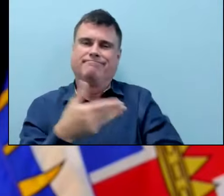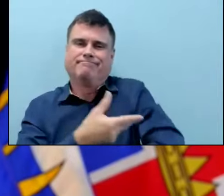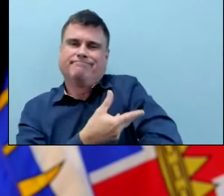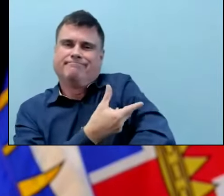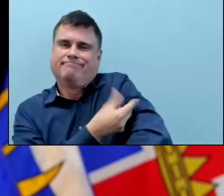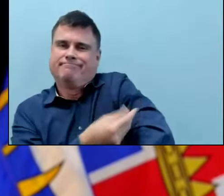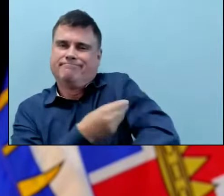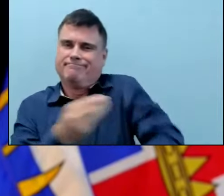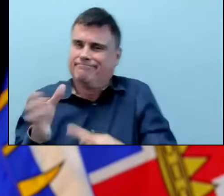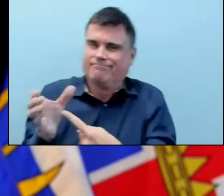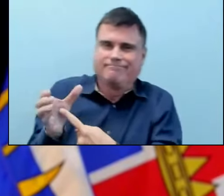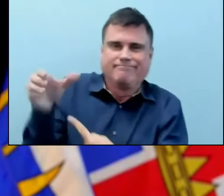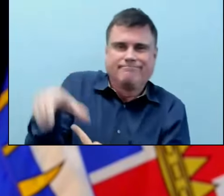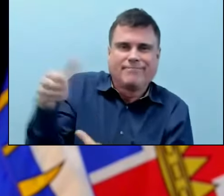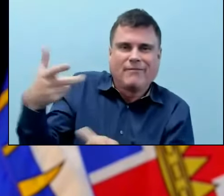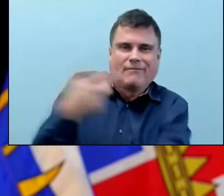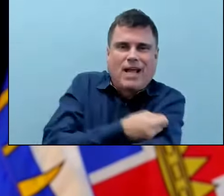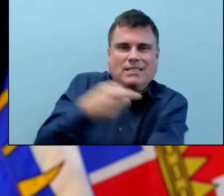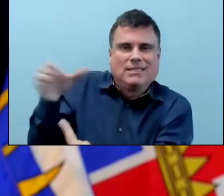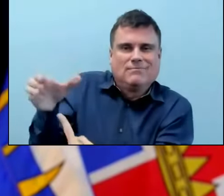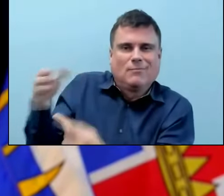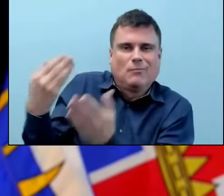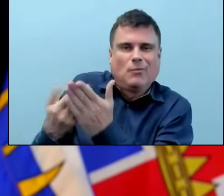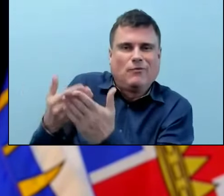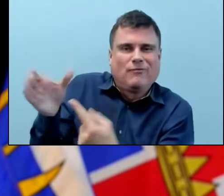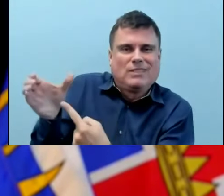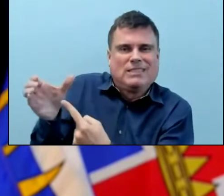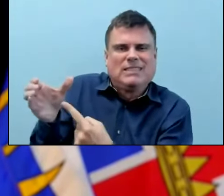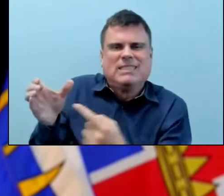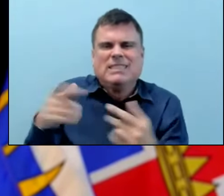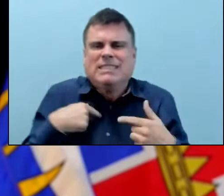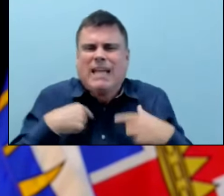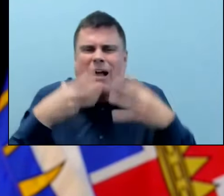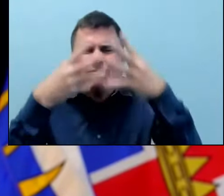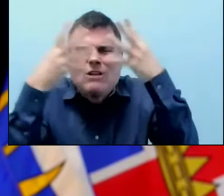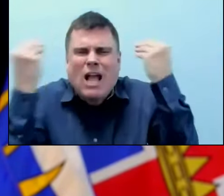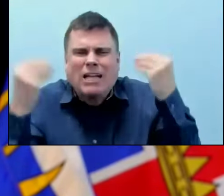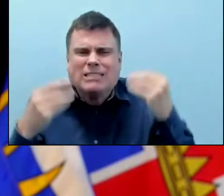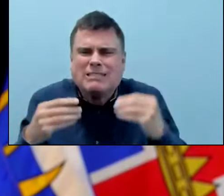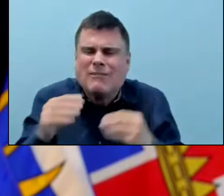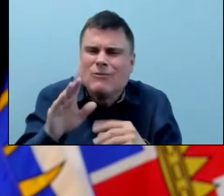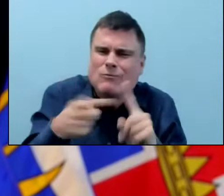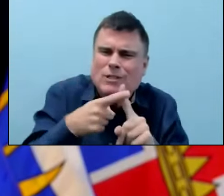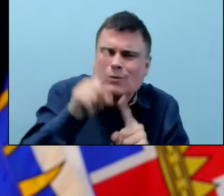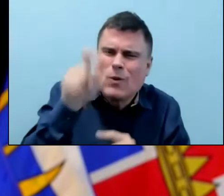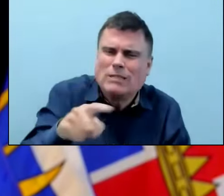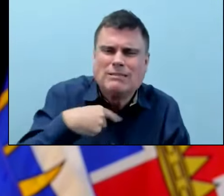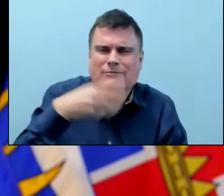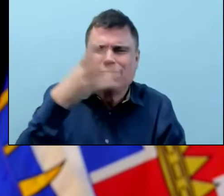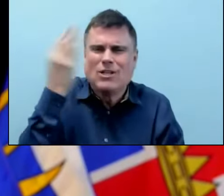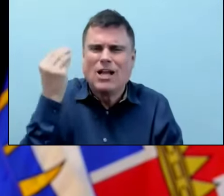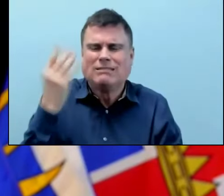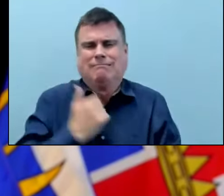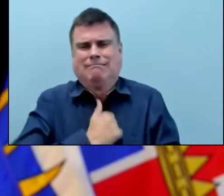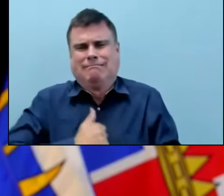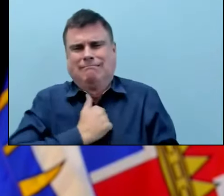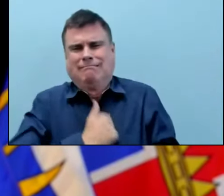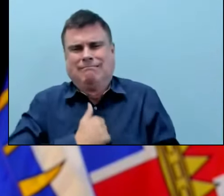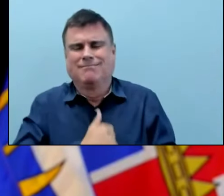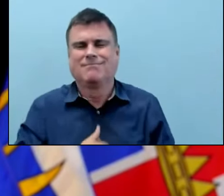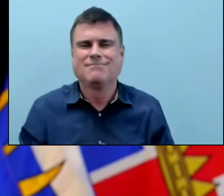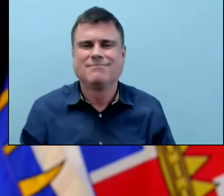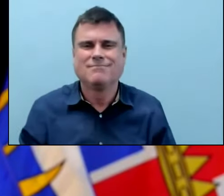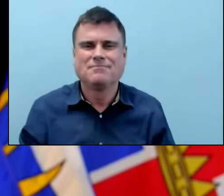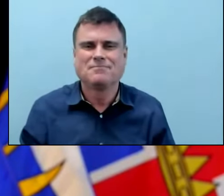there. Sorry, lost the first part of your question. Would you mind repeating? I'm sorry.